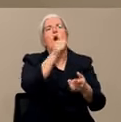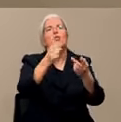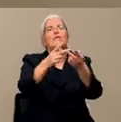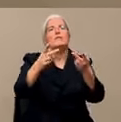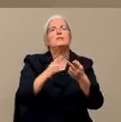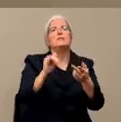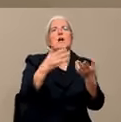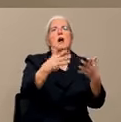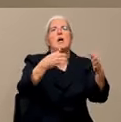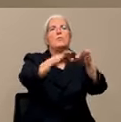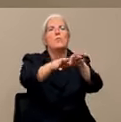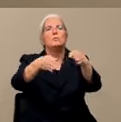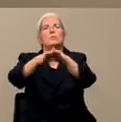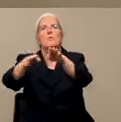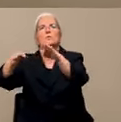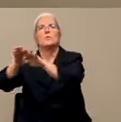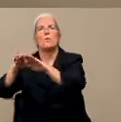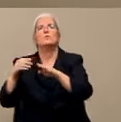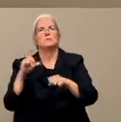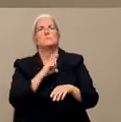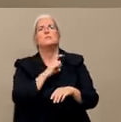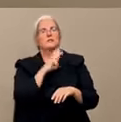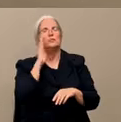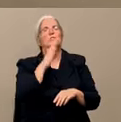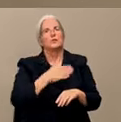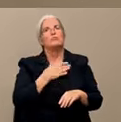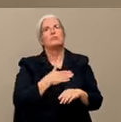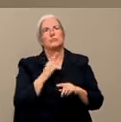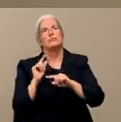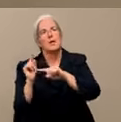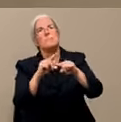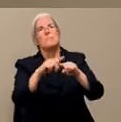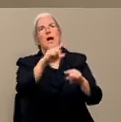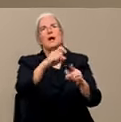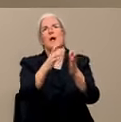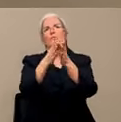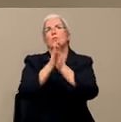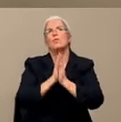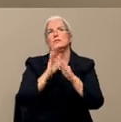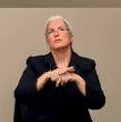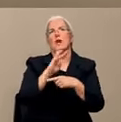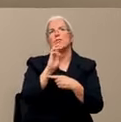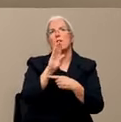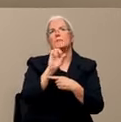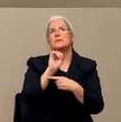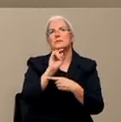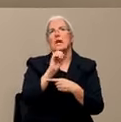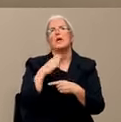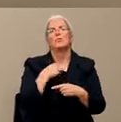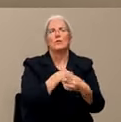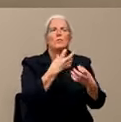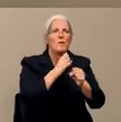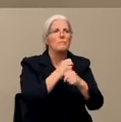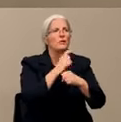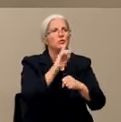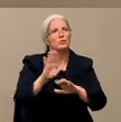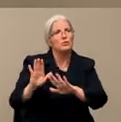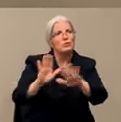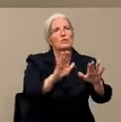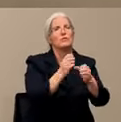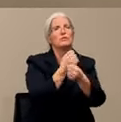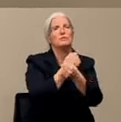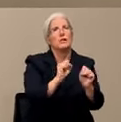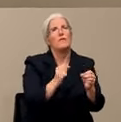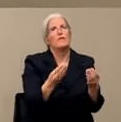closed so that we can help ensure your safety and the public safety and the safety of your property. Thank Thank you, Sheriff.